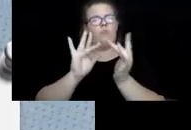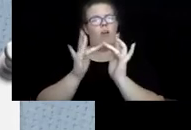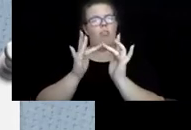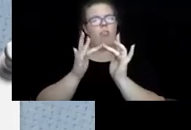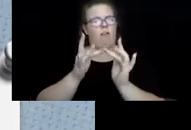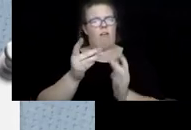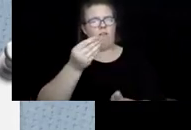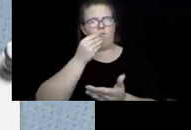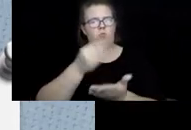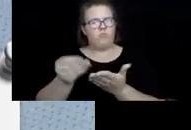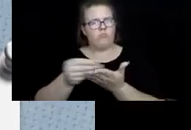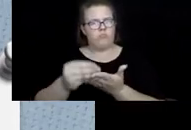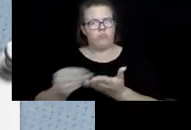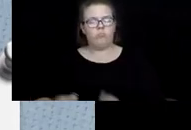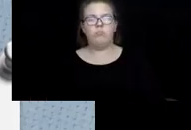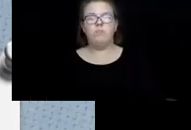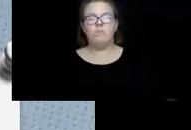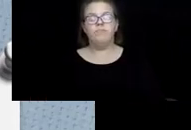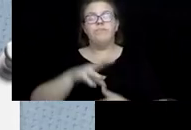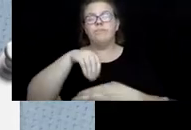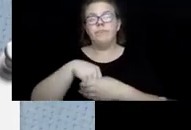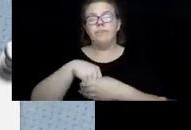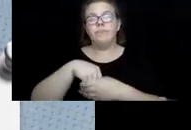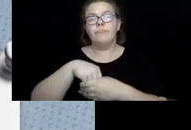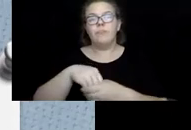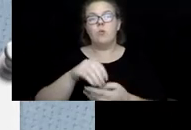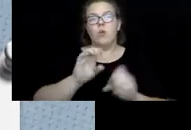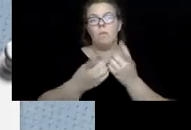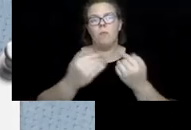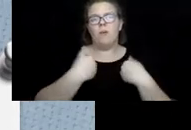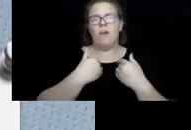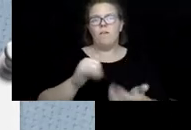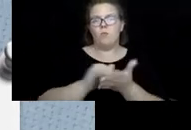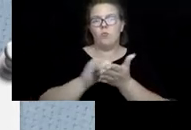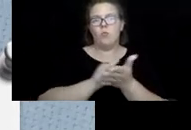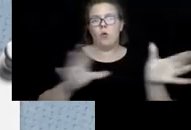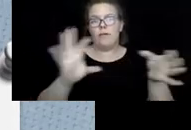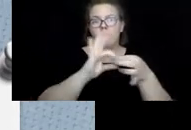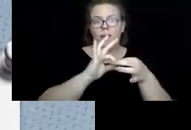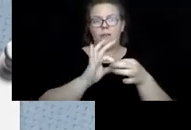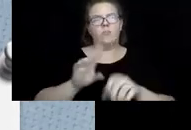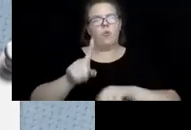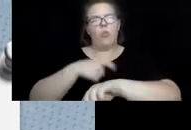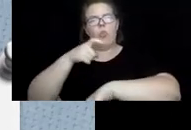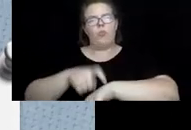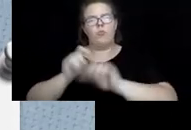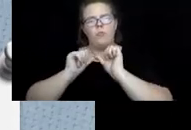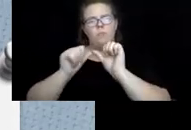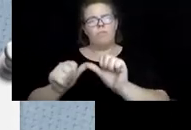We have New York Connects and the Long-Term Care Resource Center.